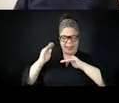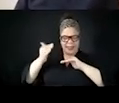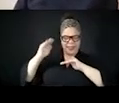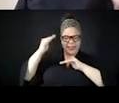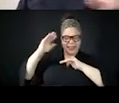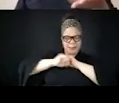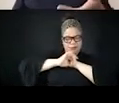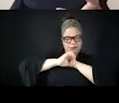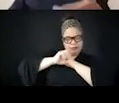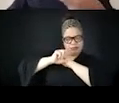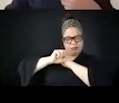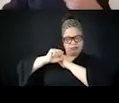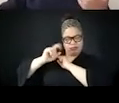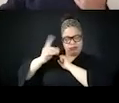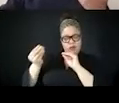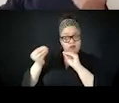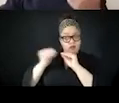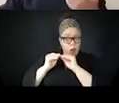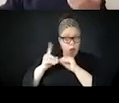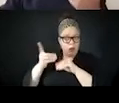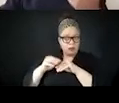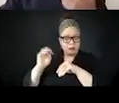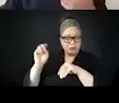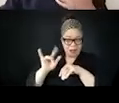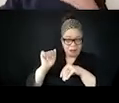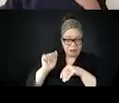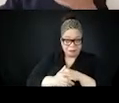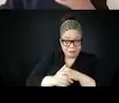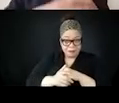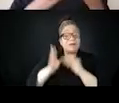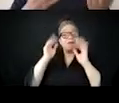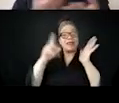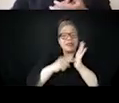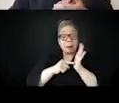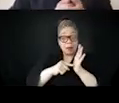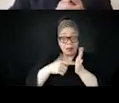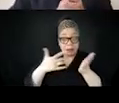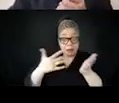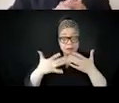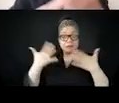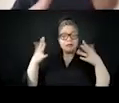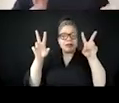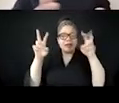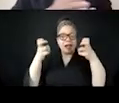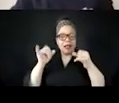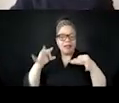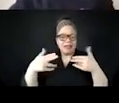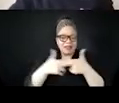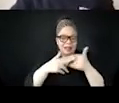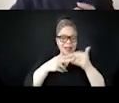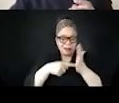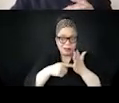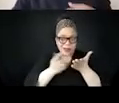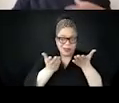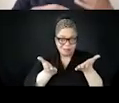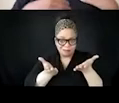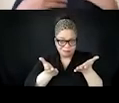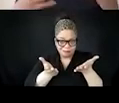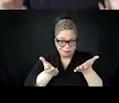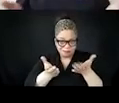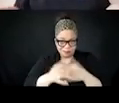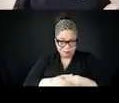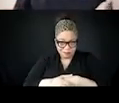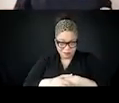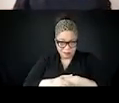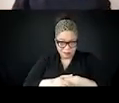of this slide represents is, um, you know, during a heat wave in 1883 in New York, reporters were